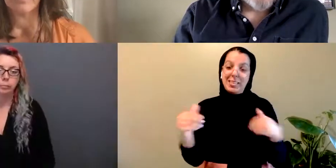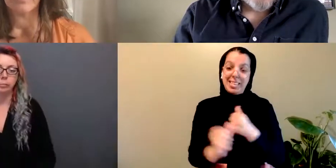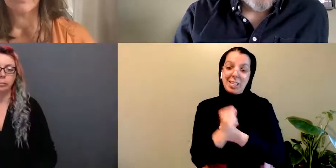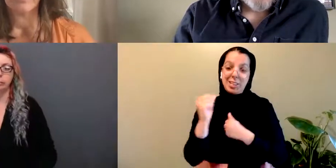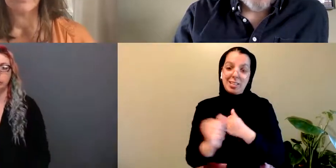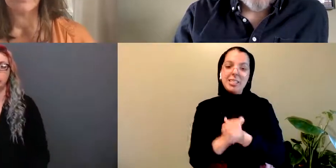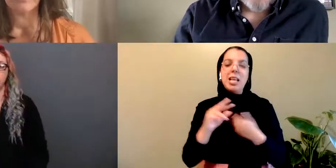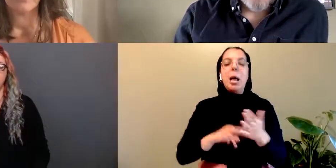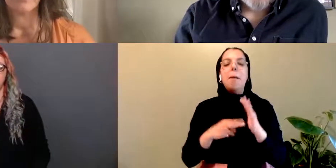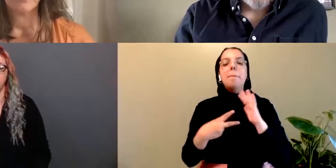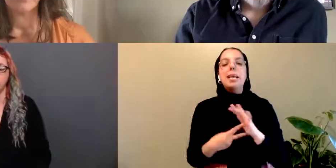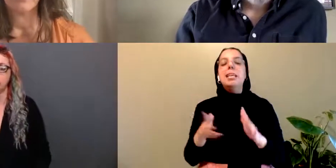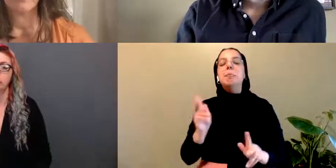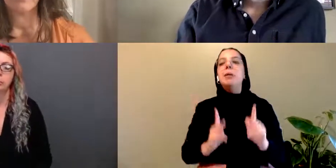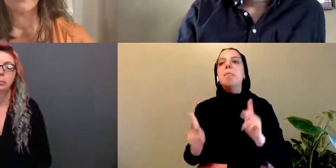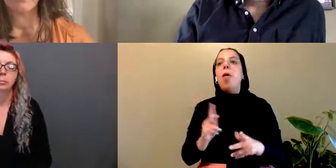priority hierarchy.